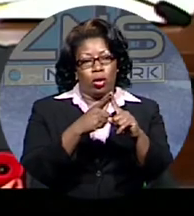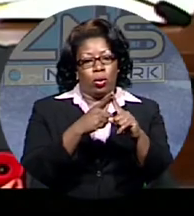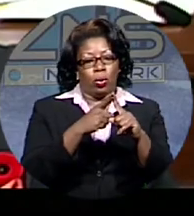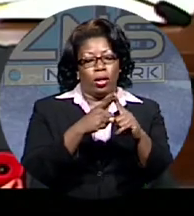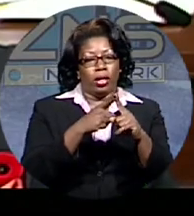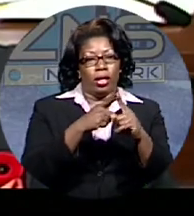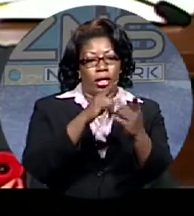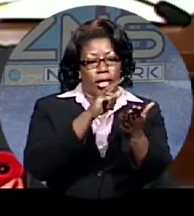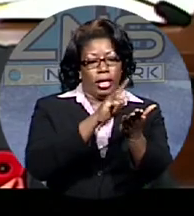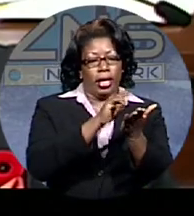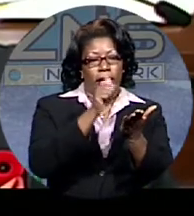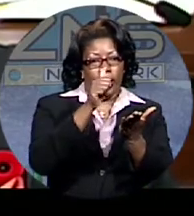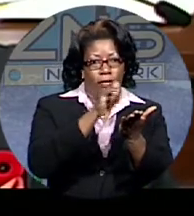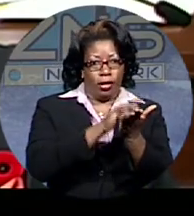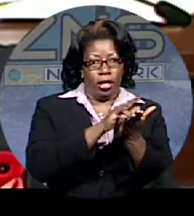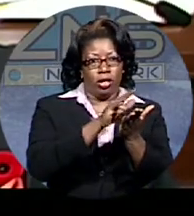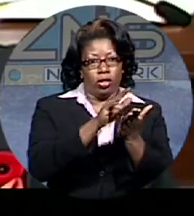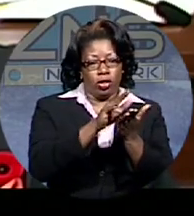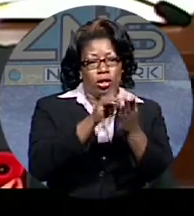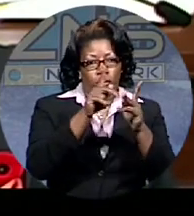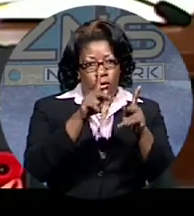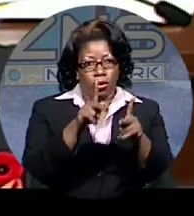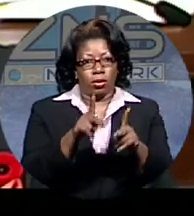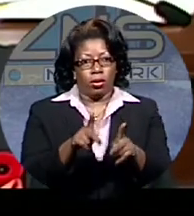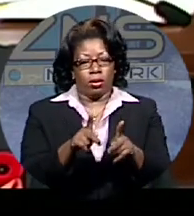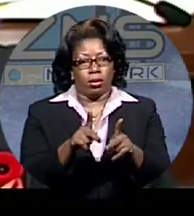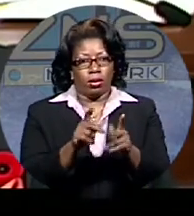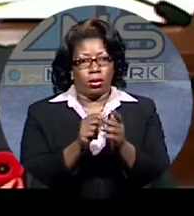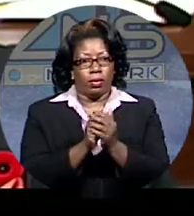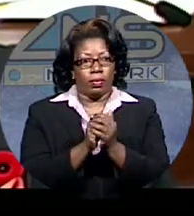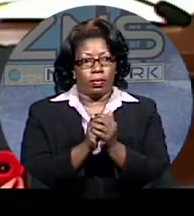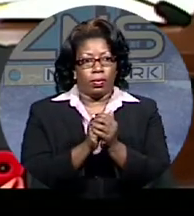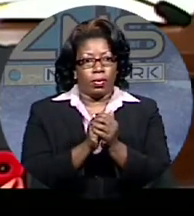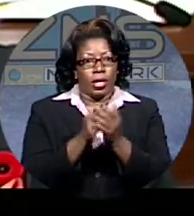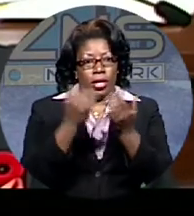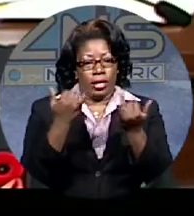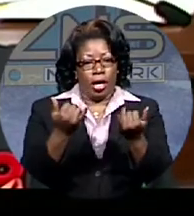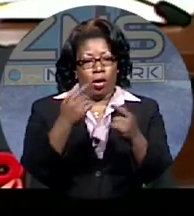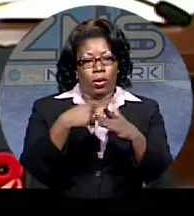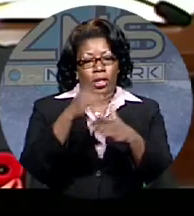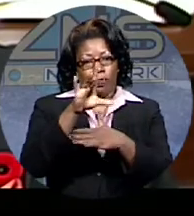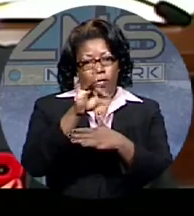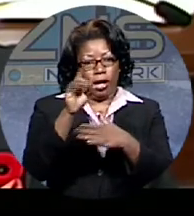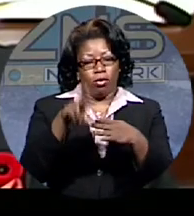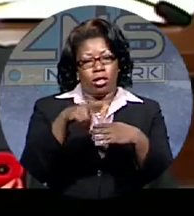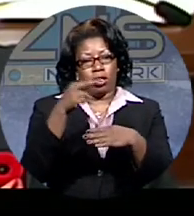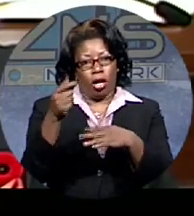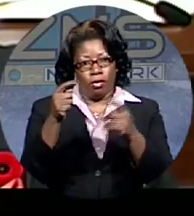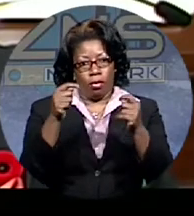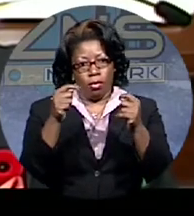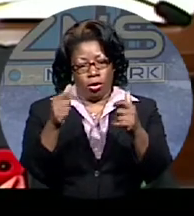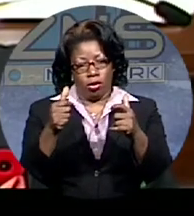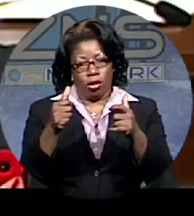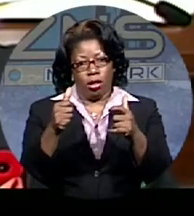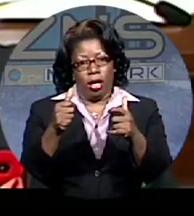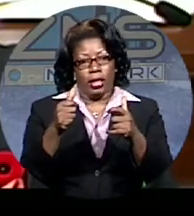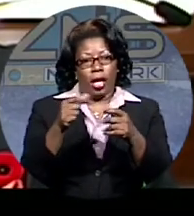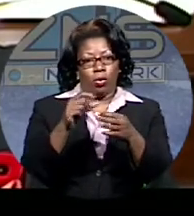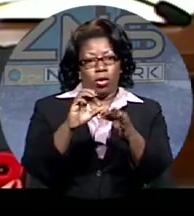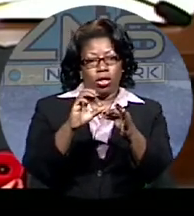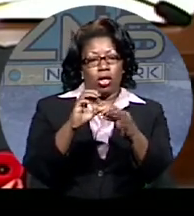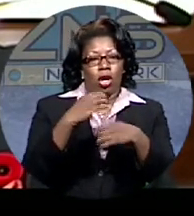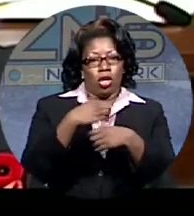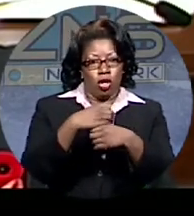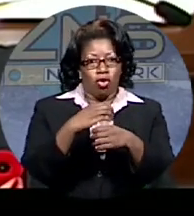a written report. It's important, the statement said, that those findings, which could be resolved immediately, were corrected and the